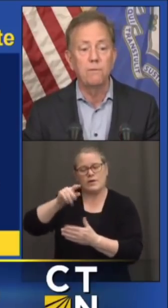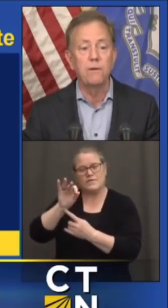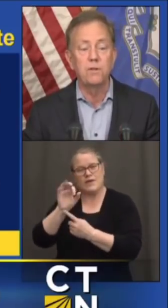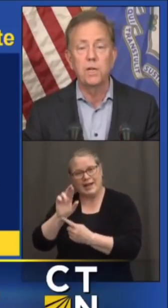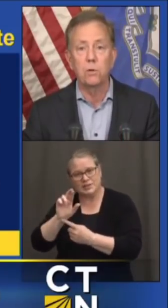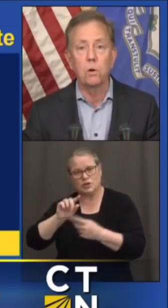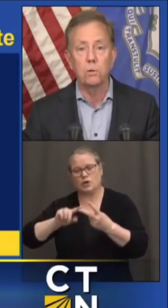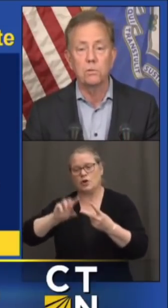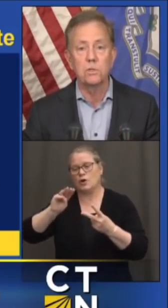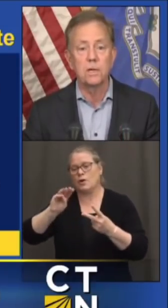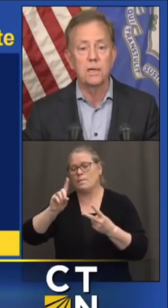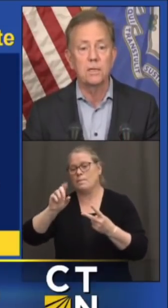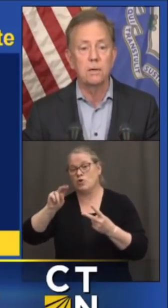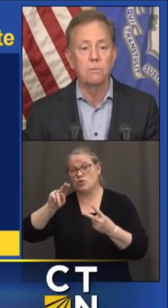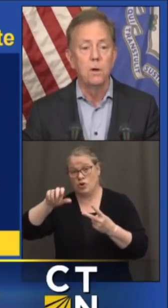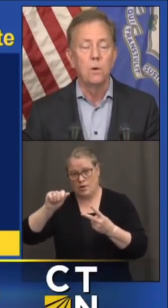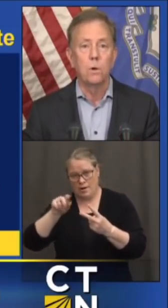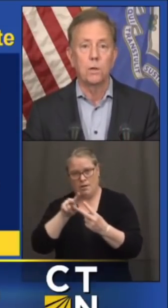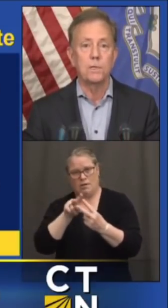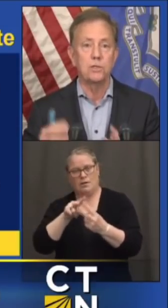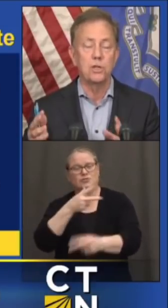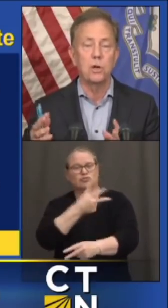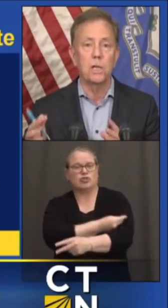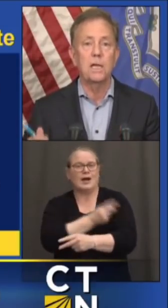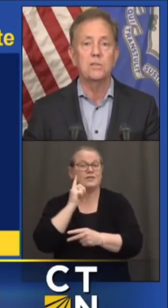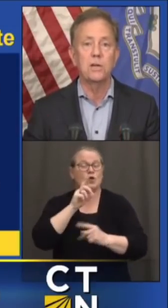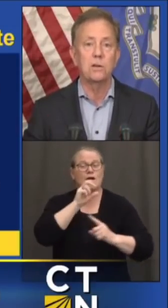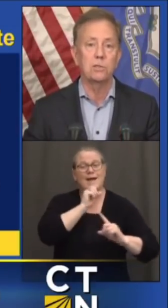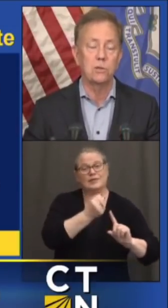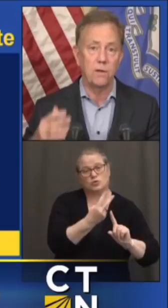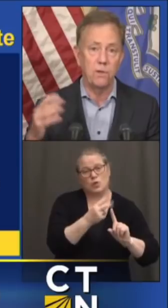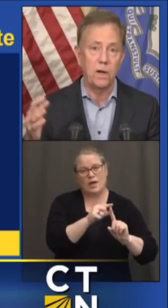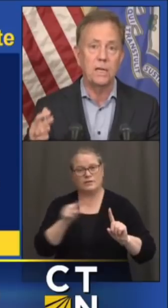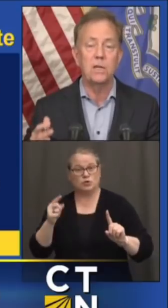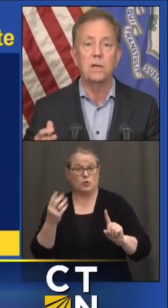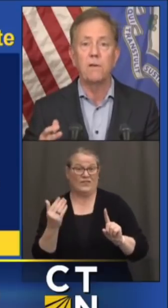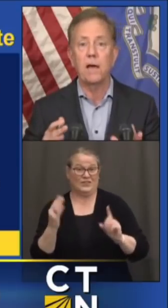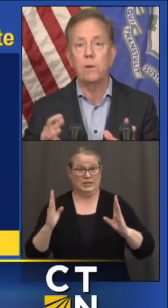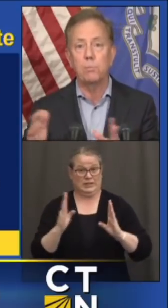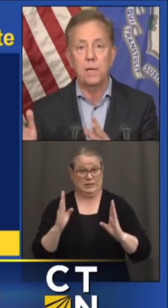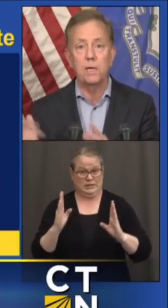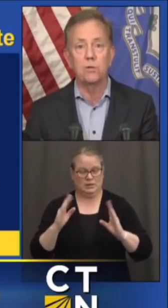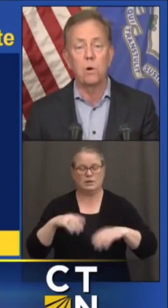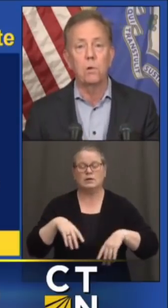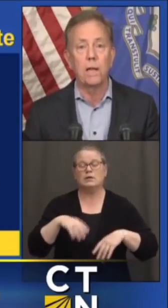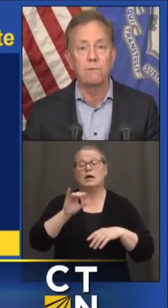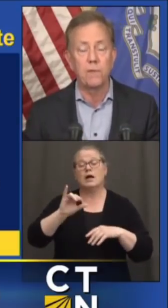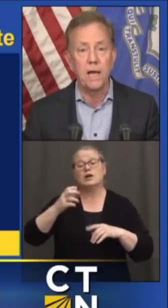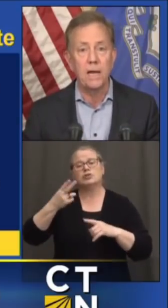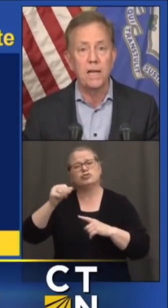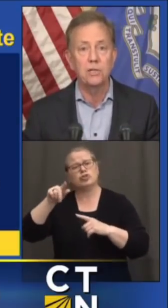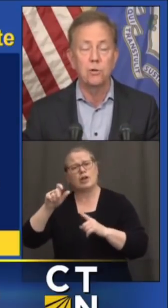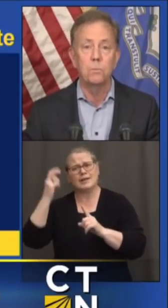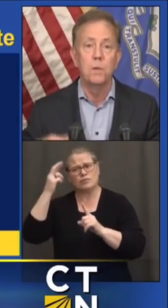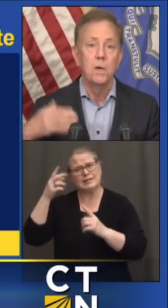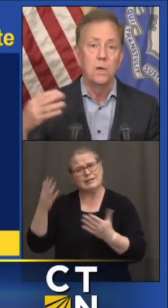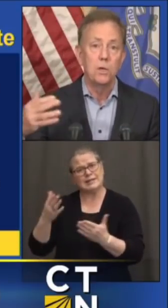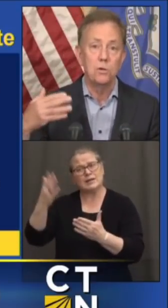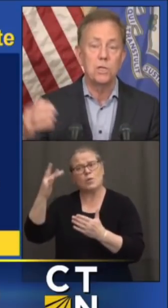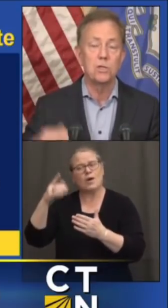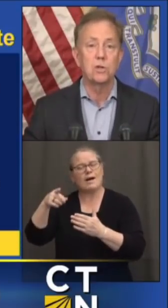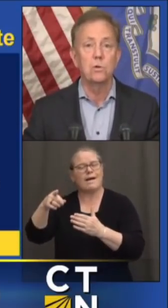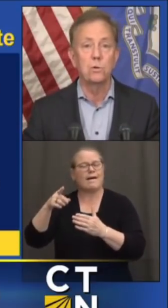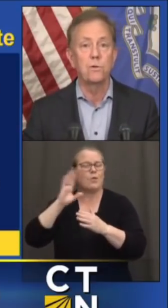12 to 15-year-olds. And one of the reasons Charlene is here, she'll give you an idea of how we plan to roll out for that age group